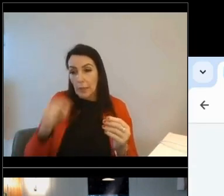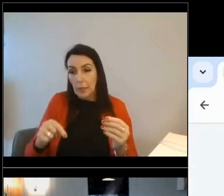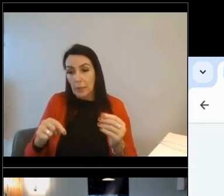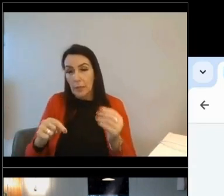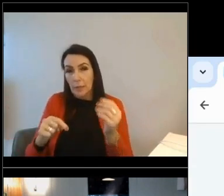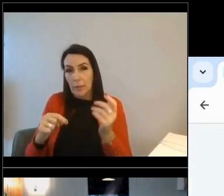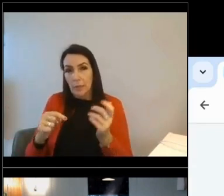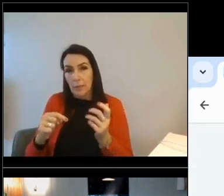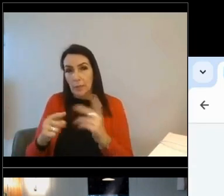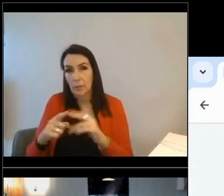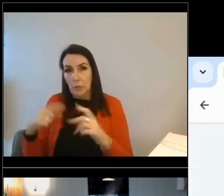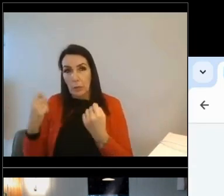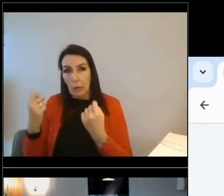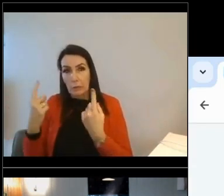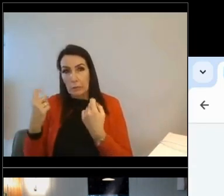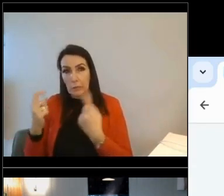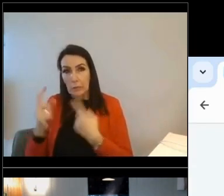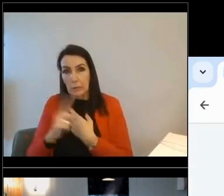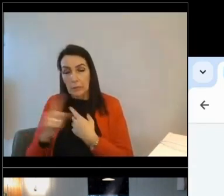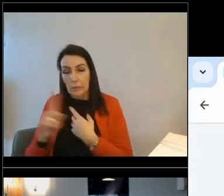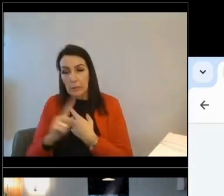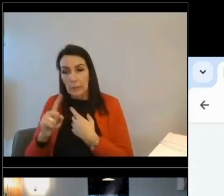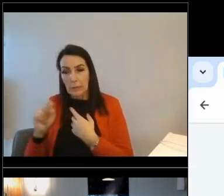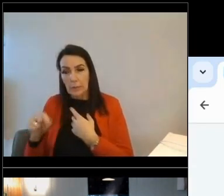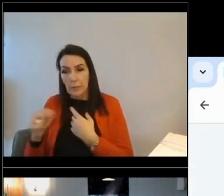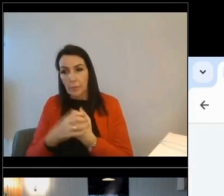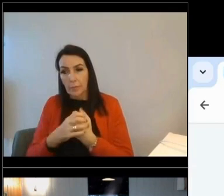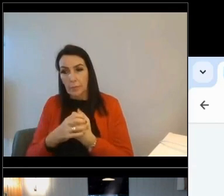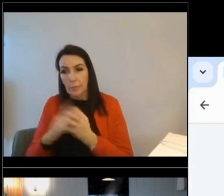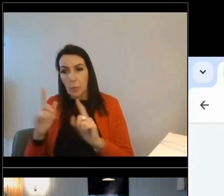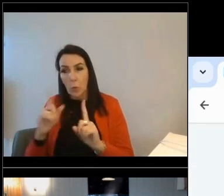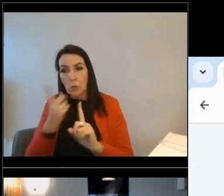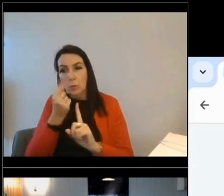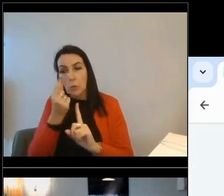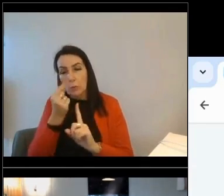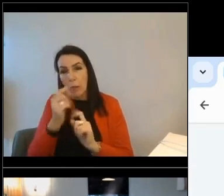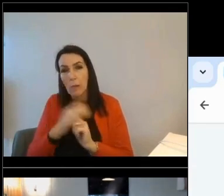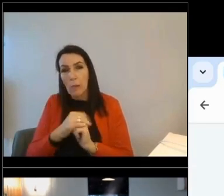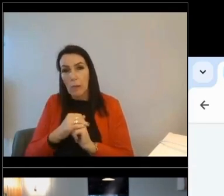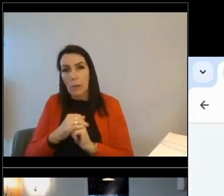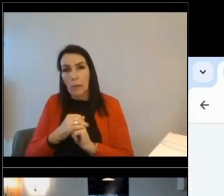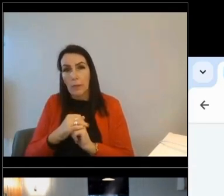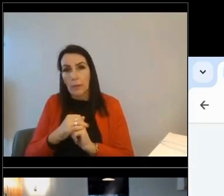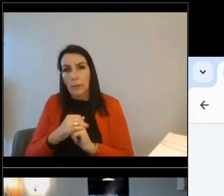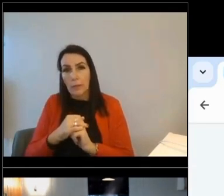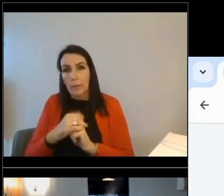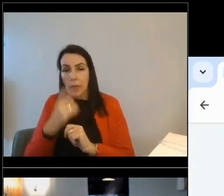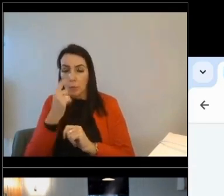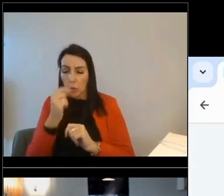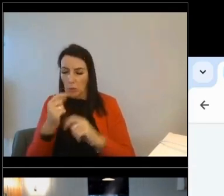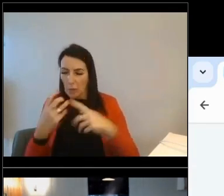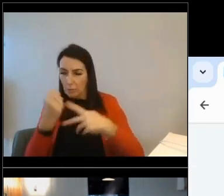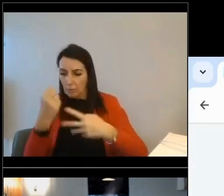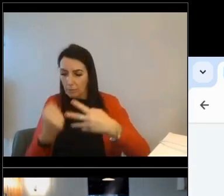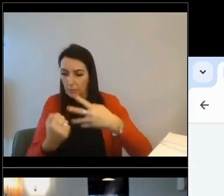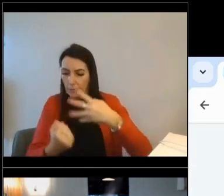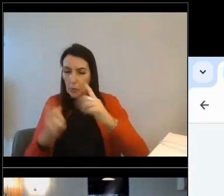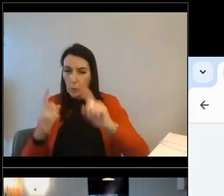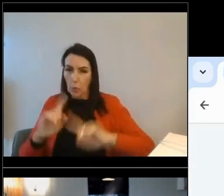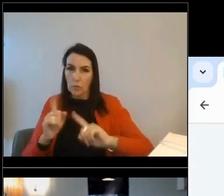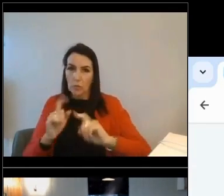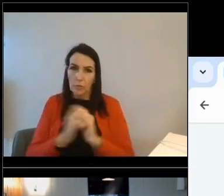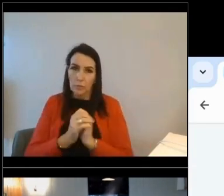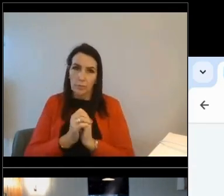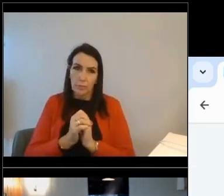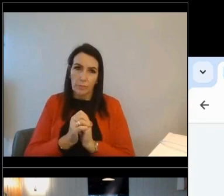understand much in a much fuller way what is possible and what the likely outcomes could be. So the tool tries to